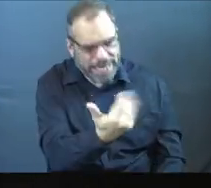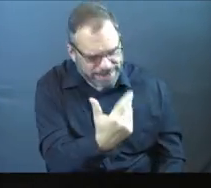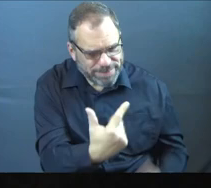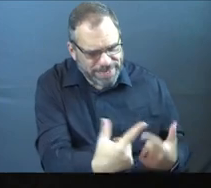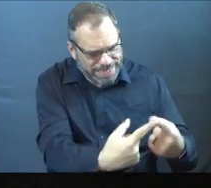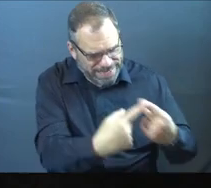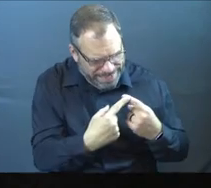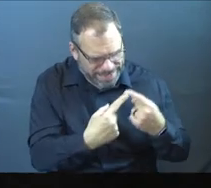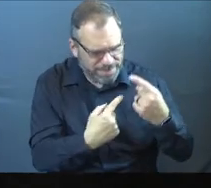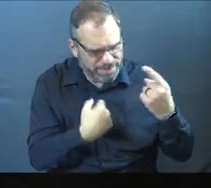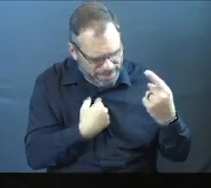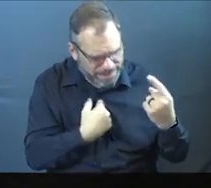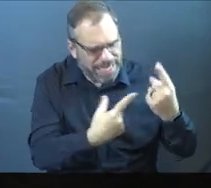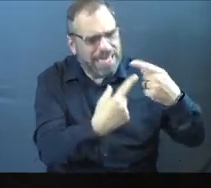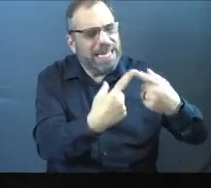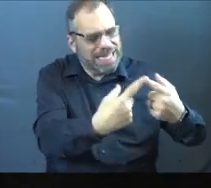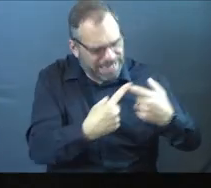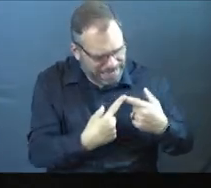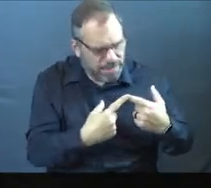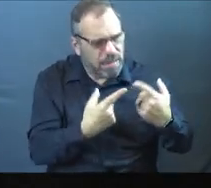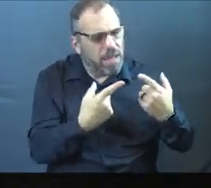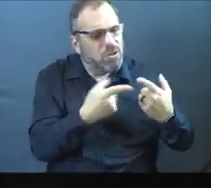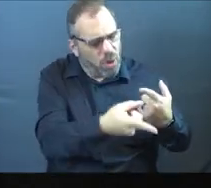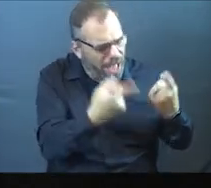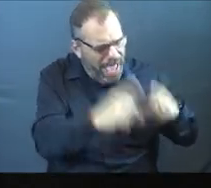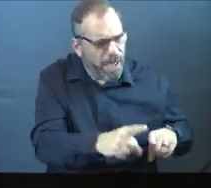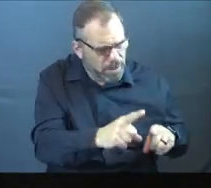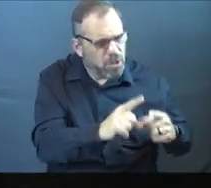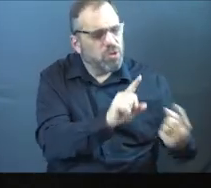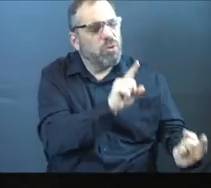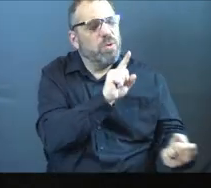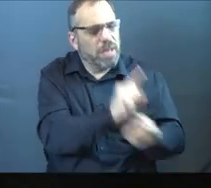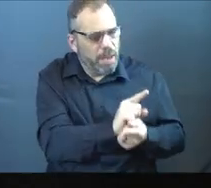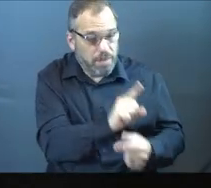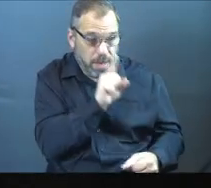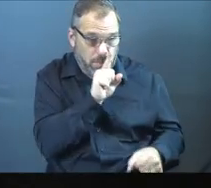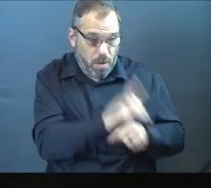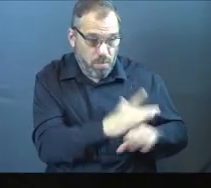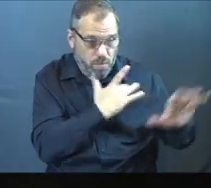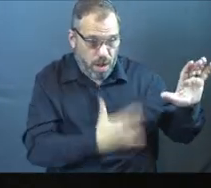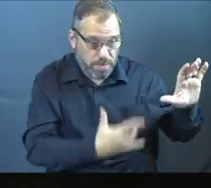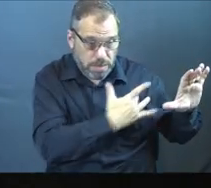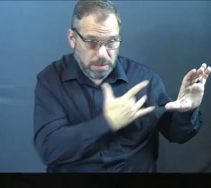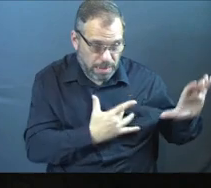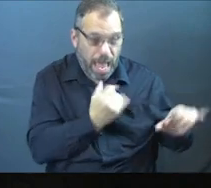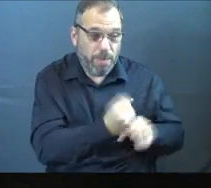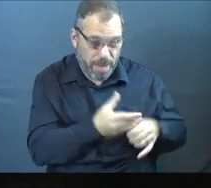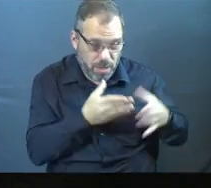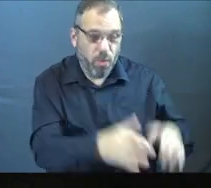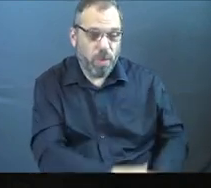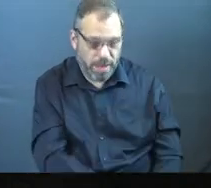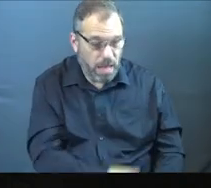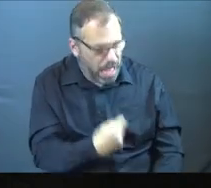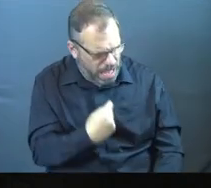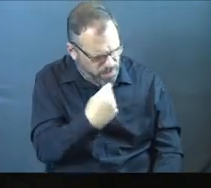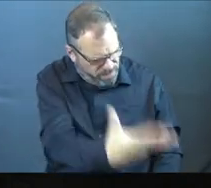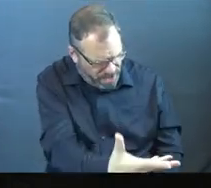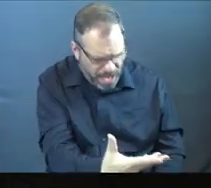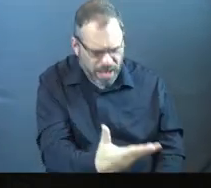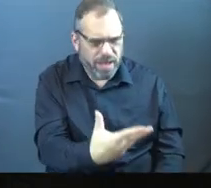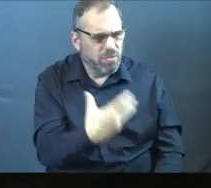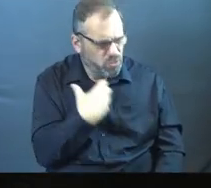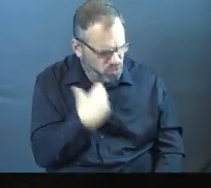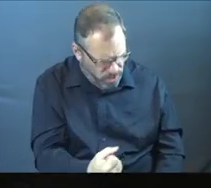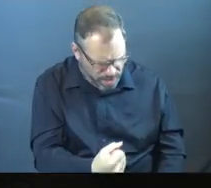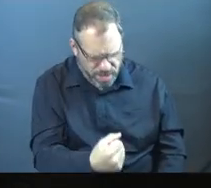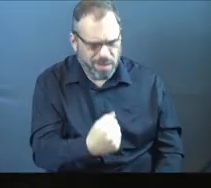me. I'm going to allow these things in your life to happen so that you run to me. And I promise you, I will make a way. I will provide for you. I will